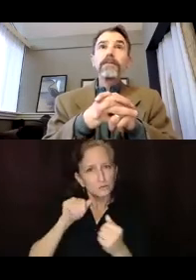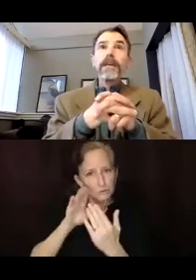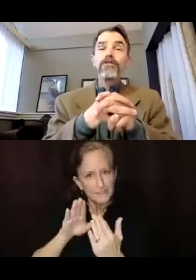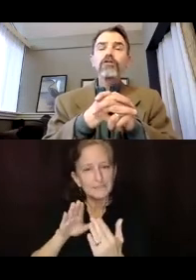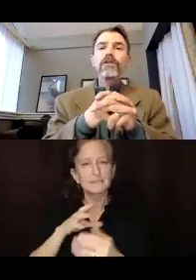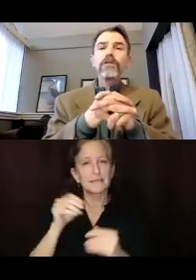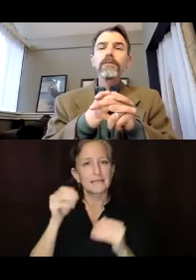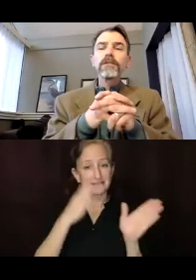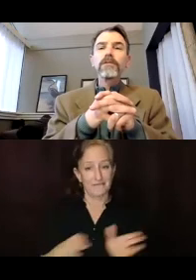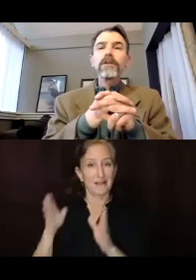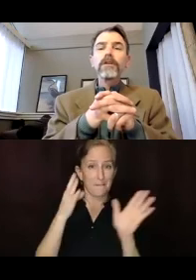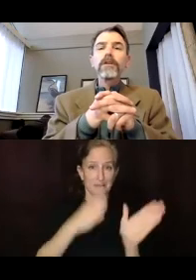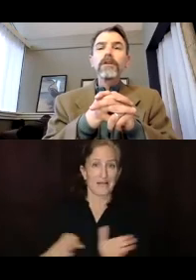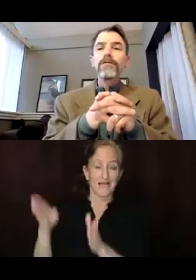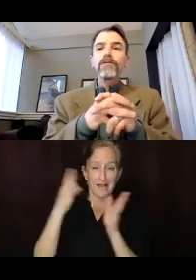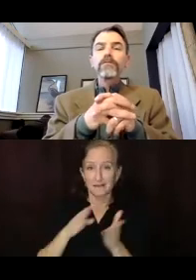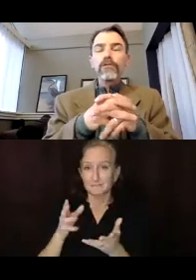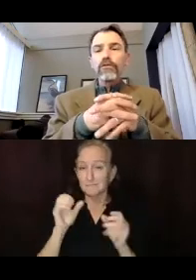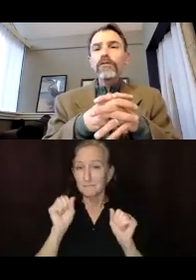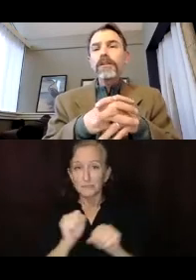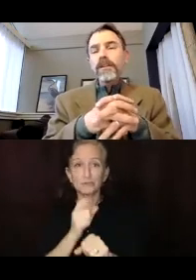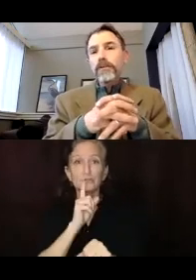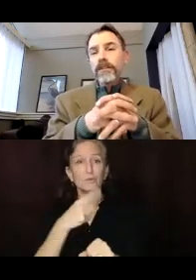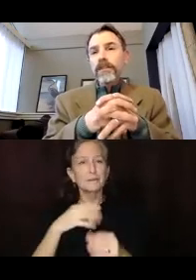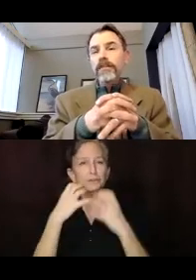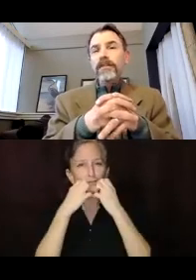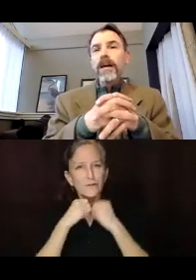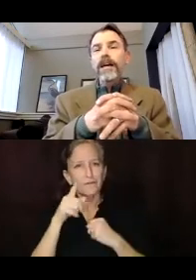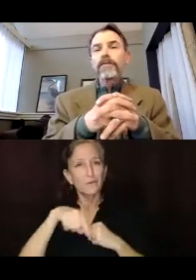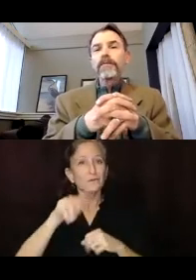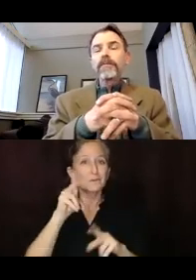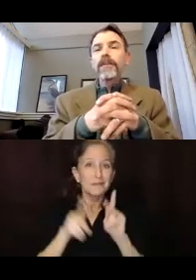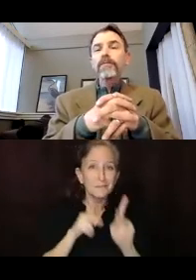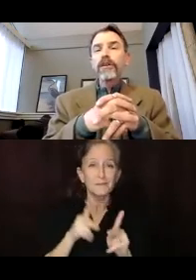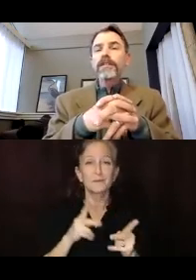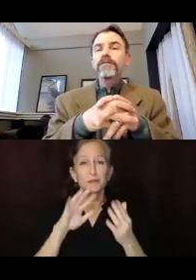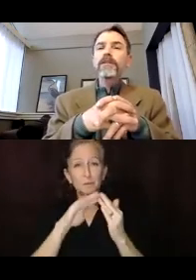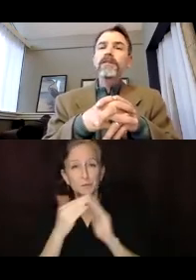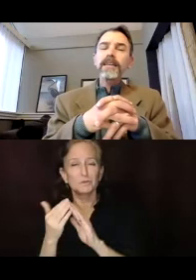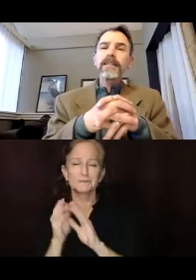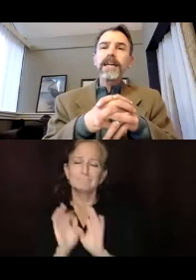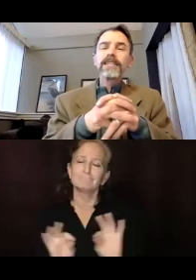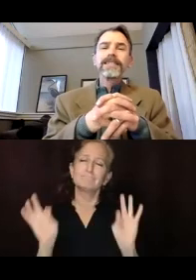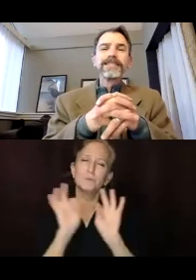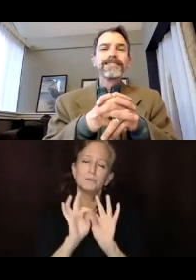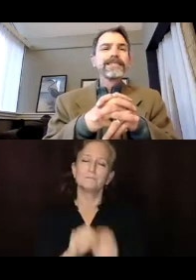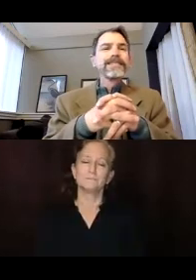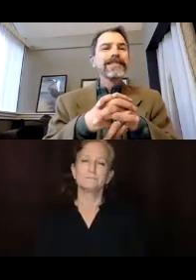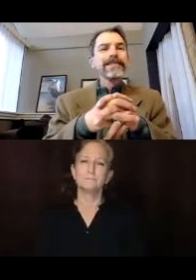that ensure that we're able to preserve these communities, um, is important. We go to the next slide.